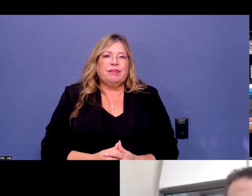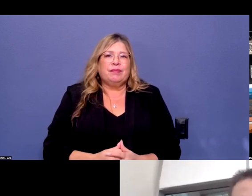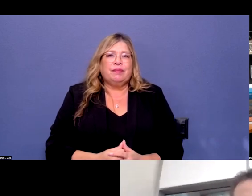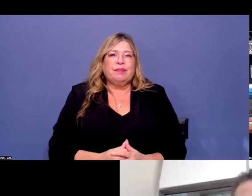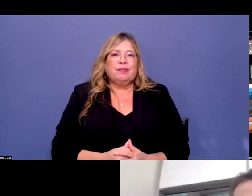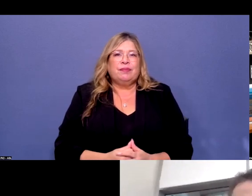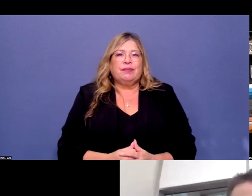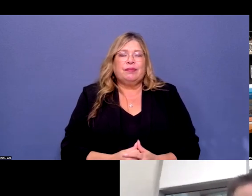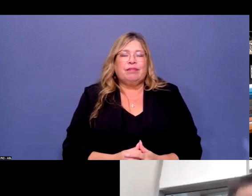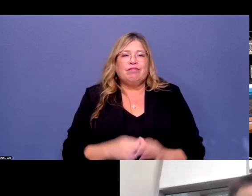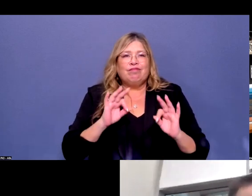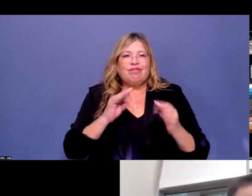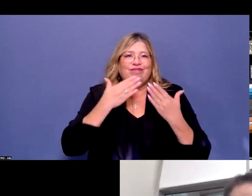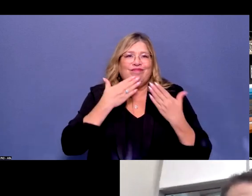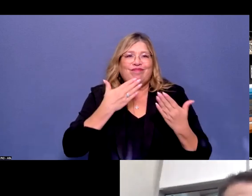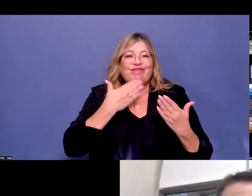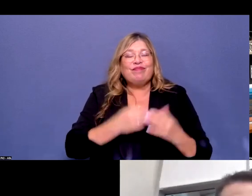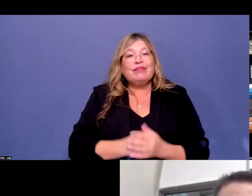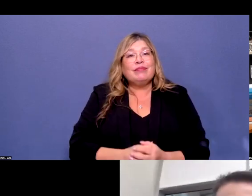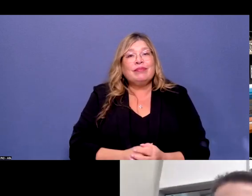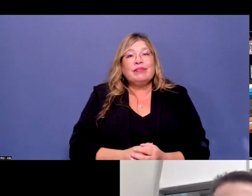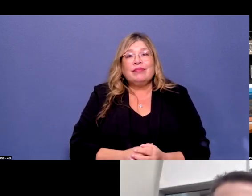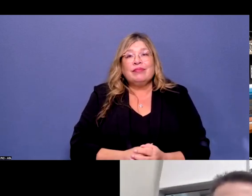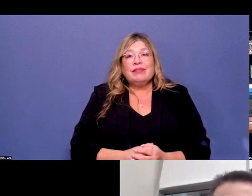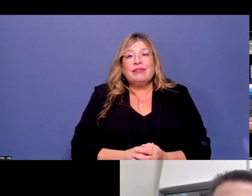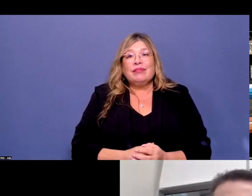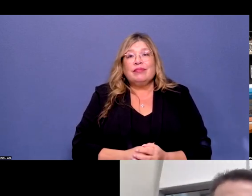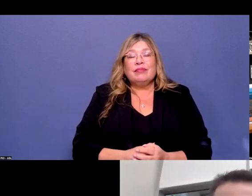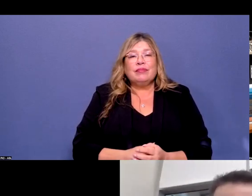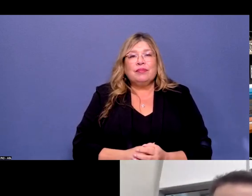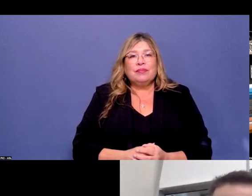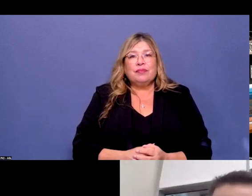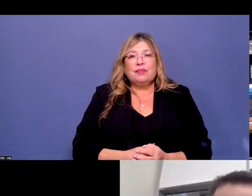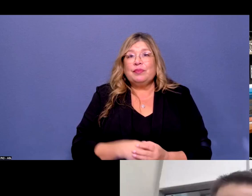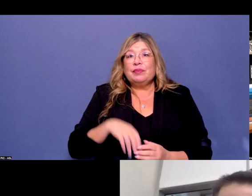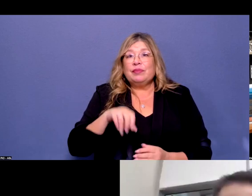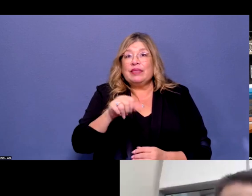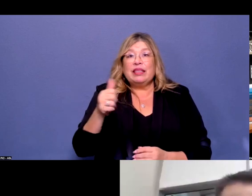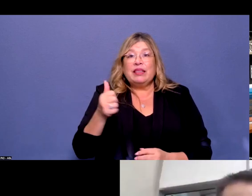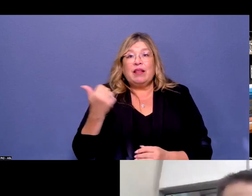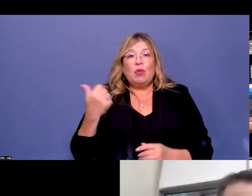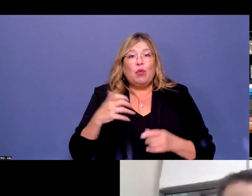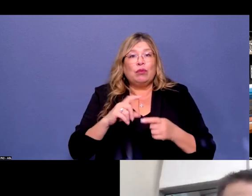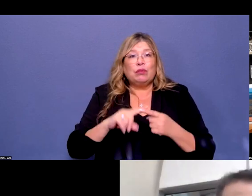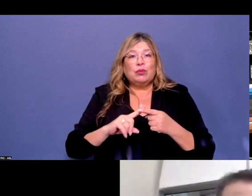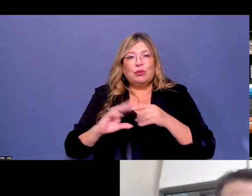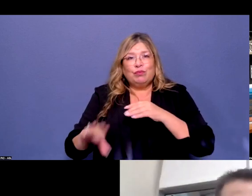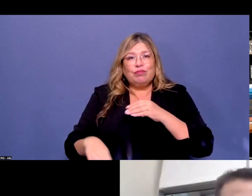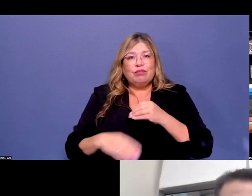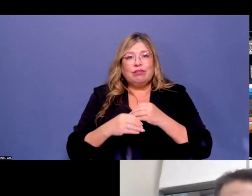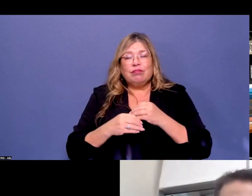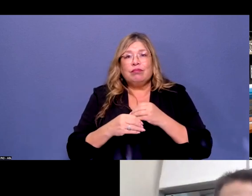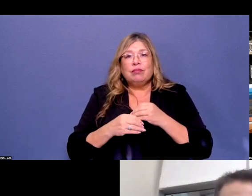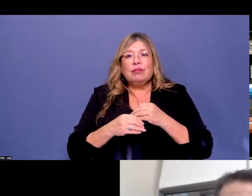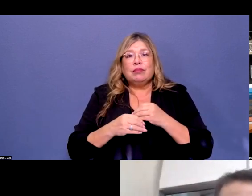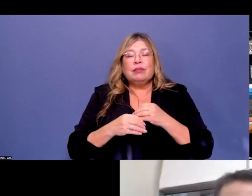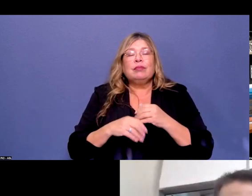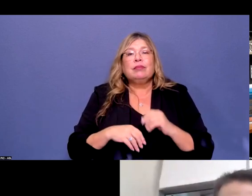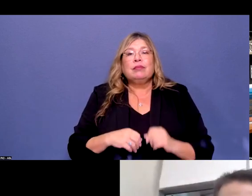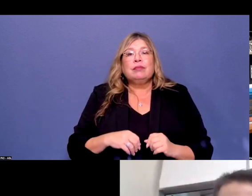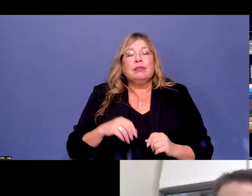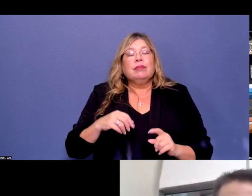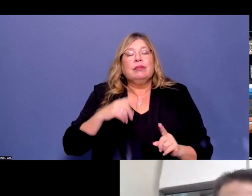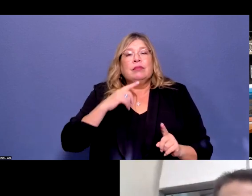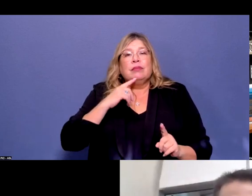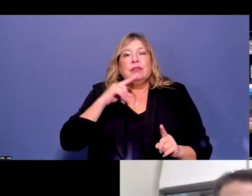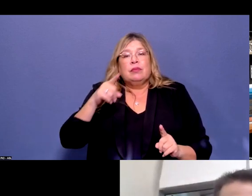Thank you so much. Anyone else from our folks that maybe want to give a little nod? I did put that email